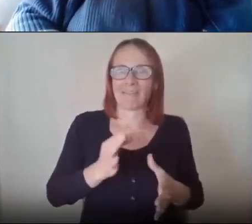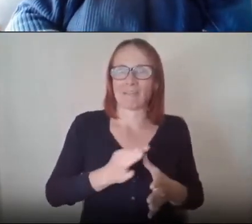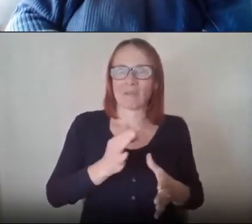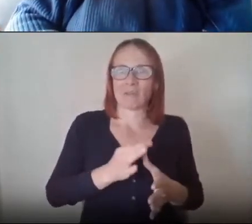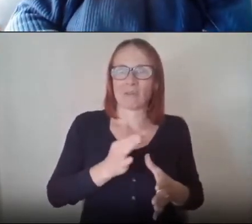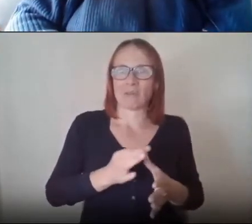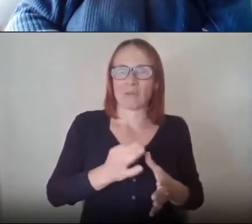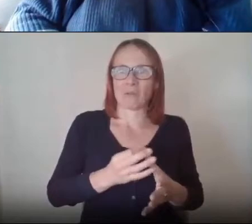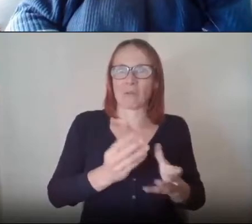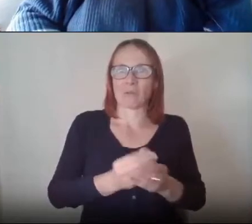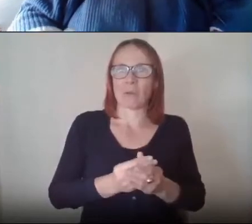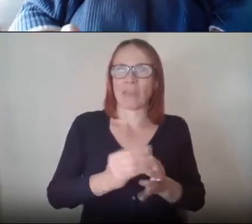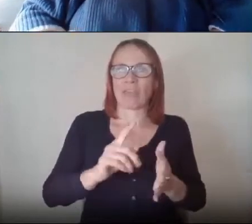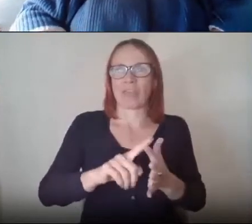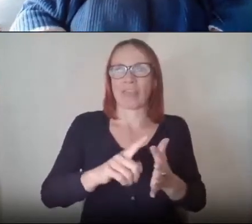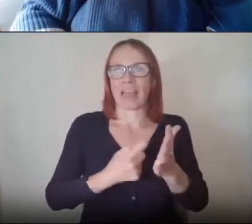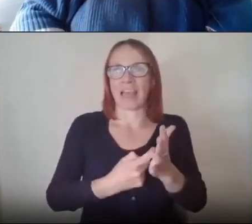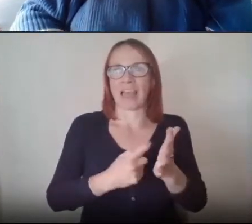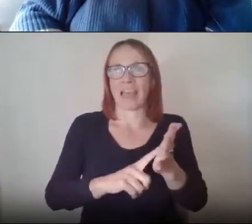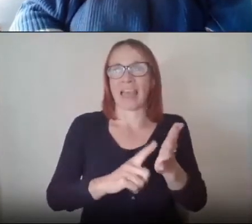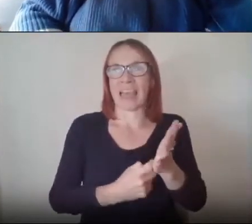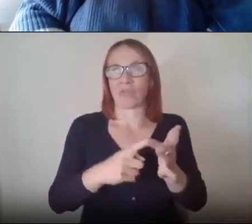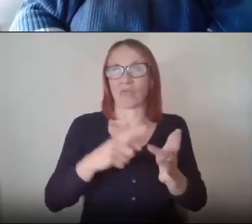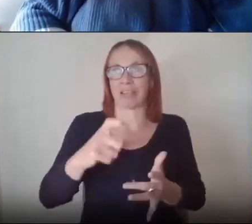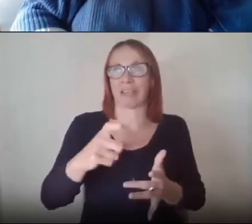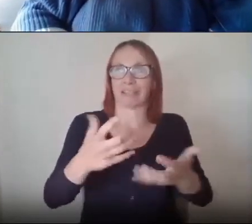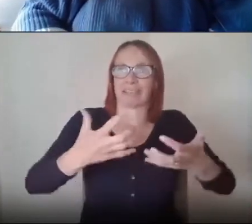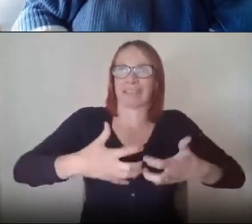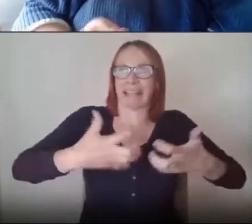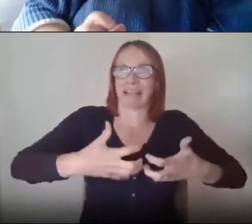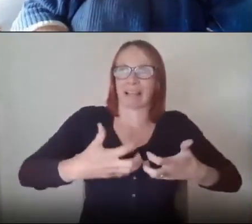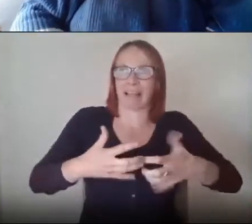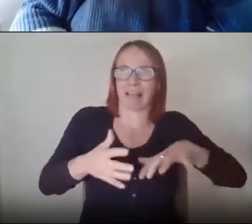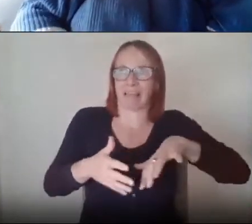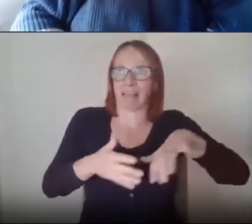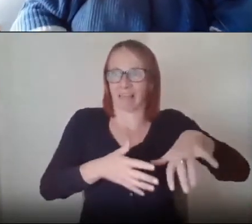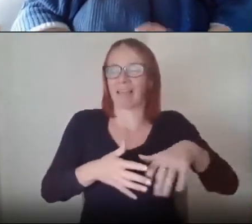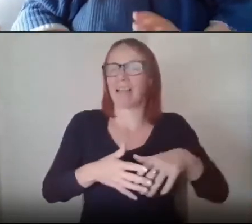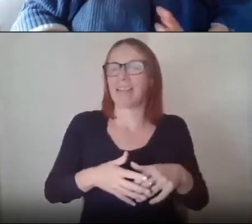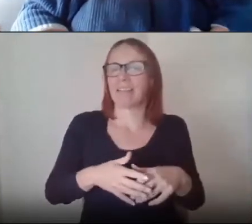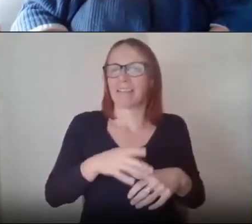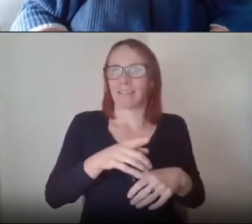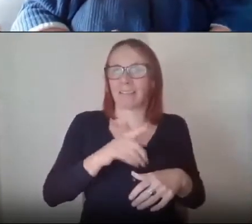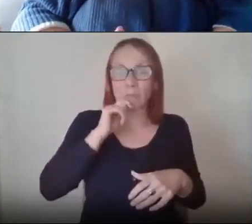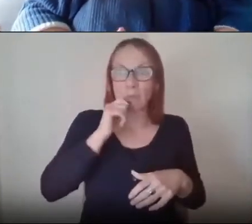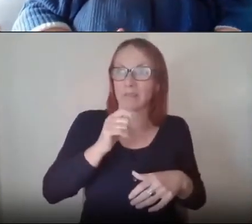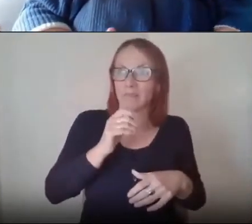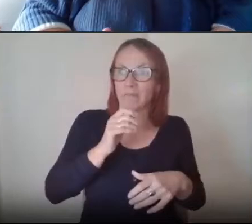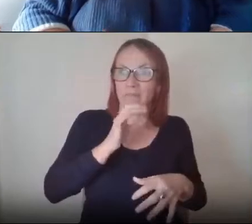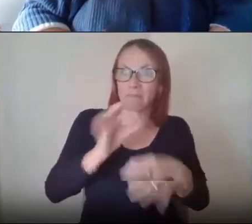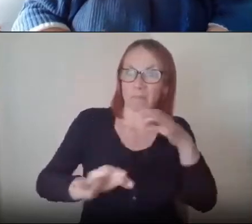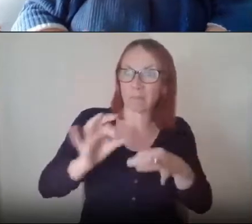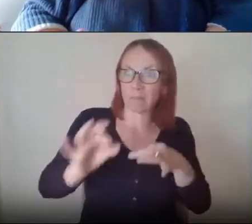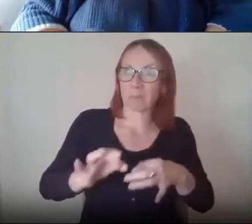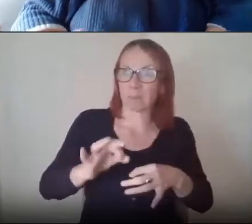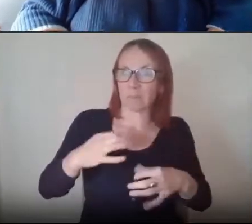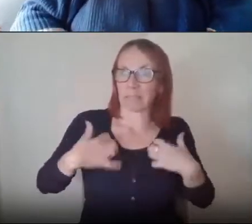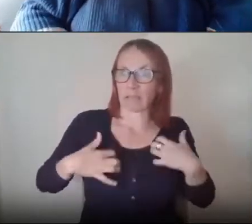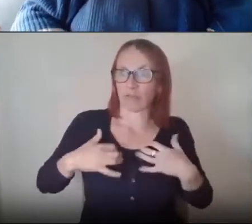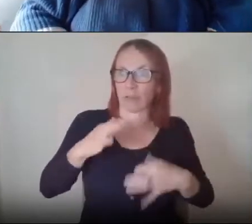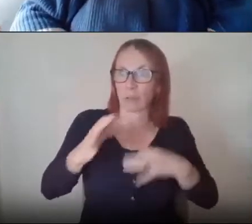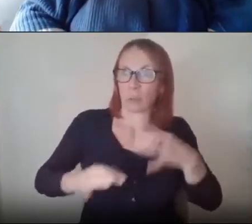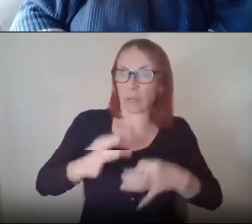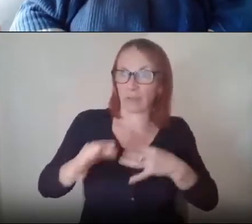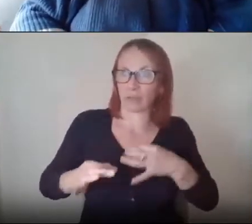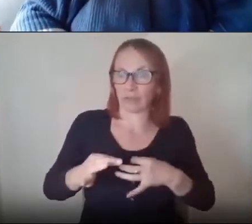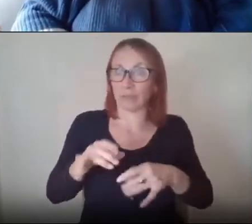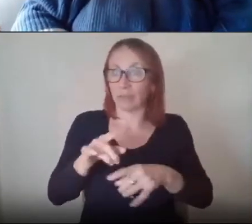elreg doing checking stuff and jumping in with any questions that you'd like to ask via facebook